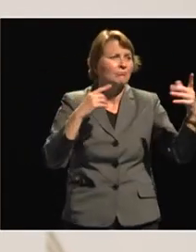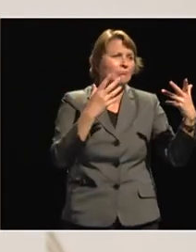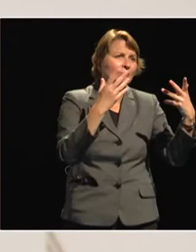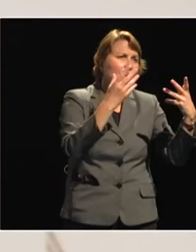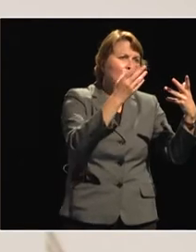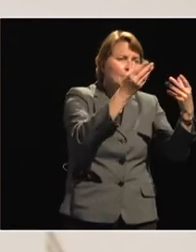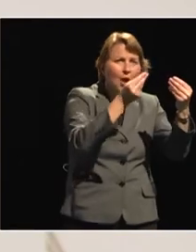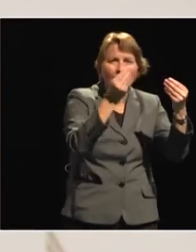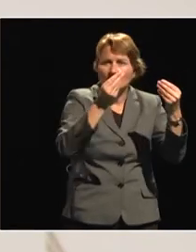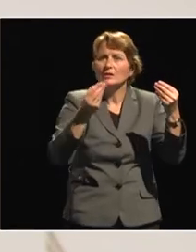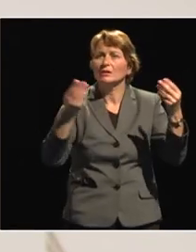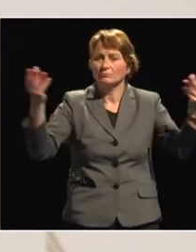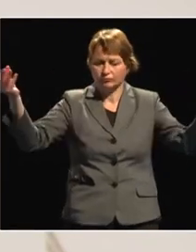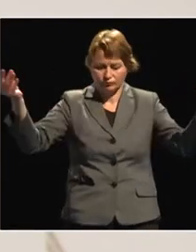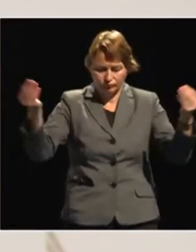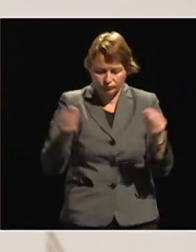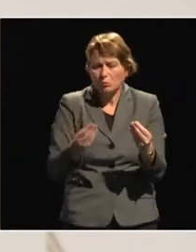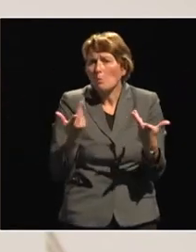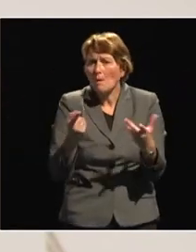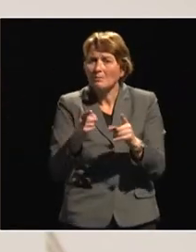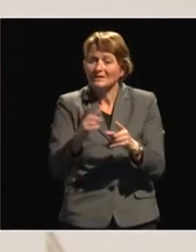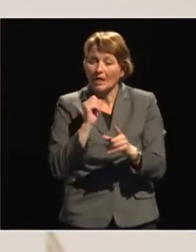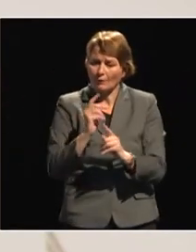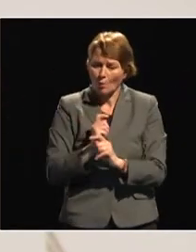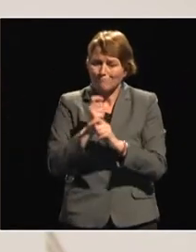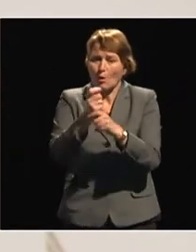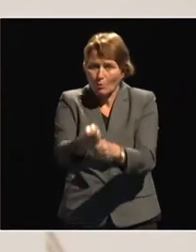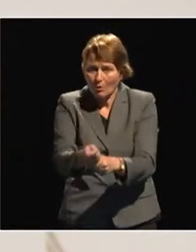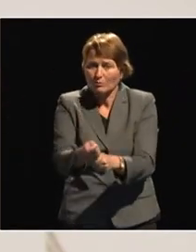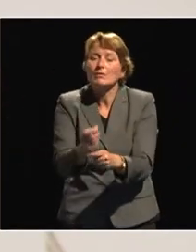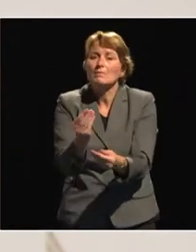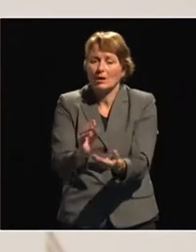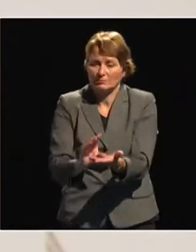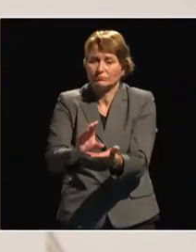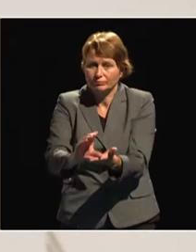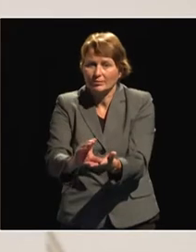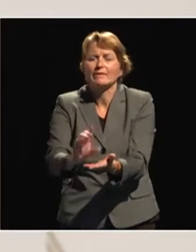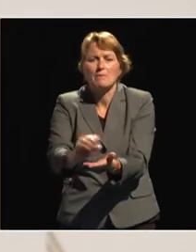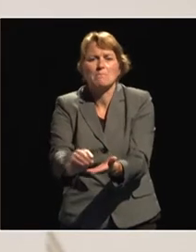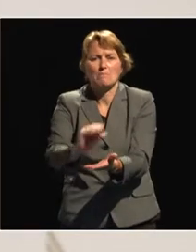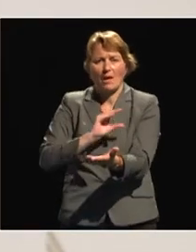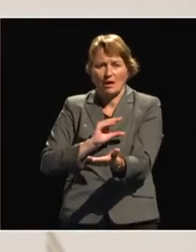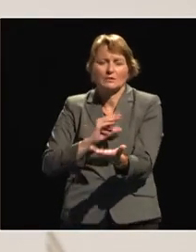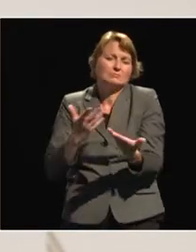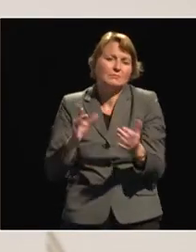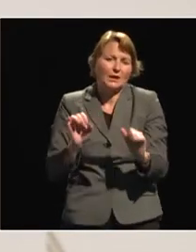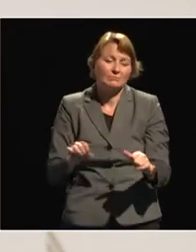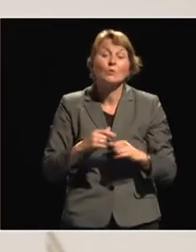mixed loans. And second is government. Government has responsibility